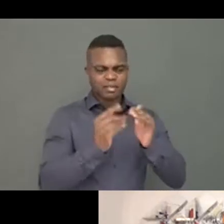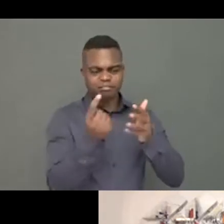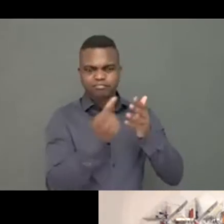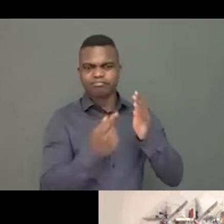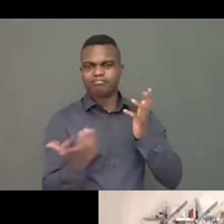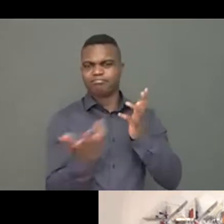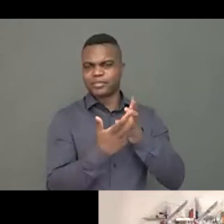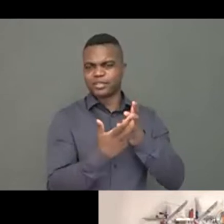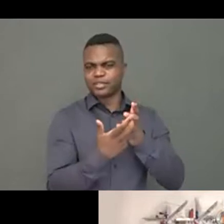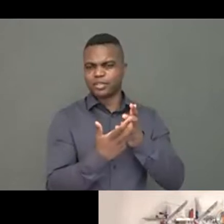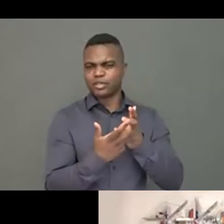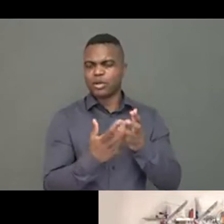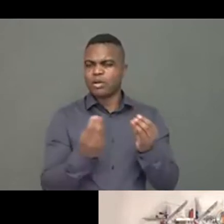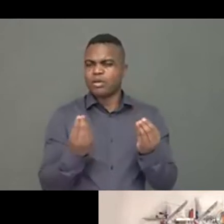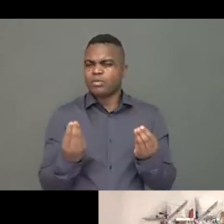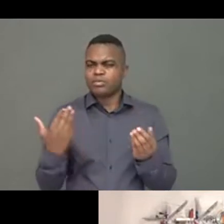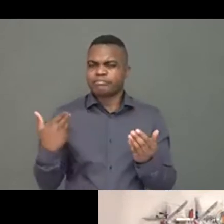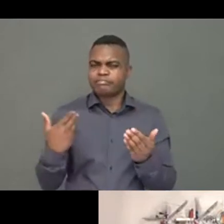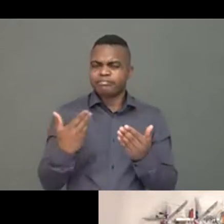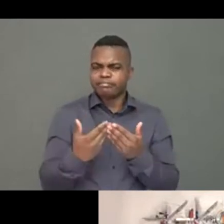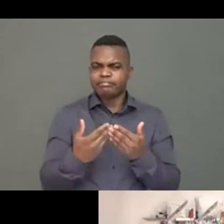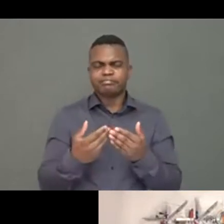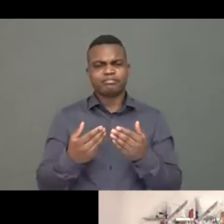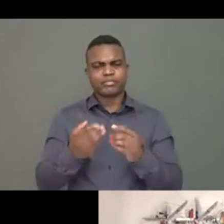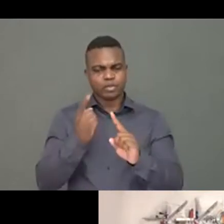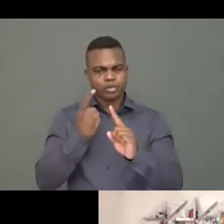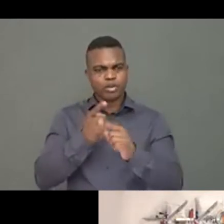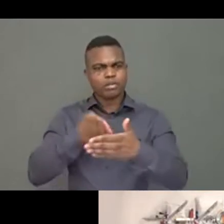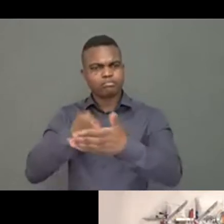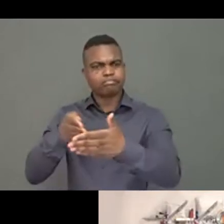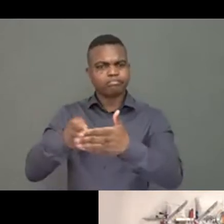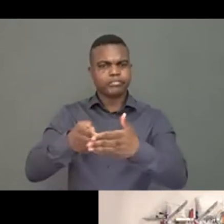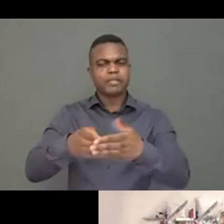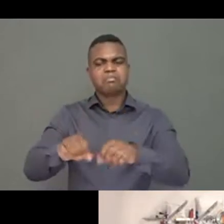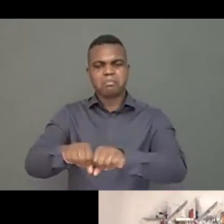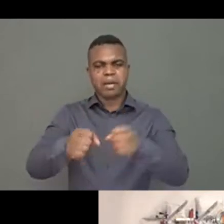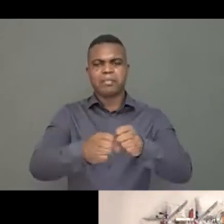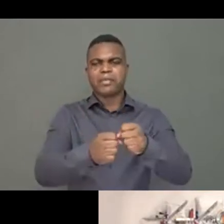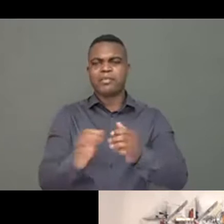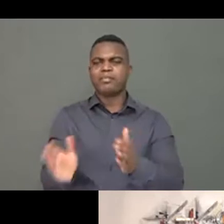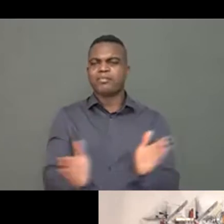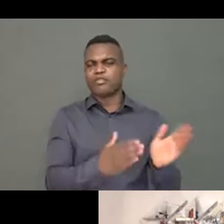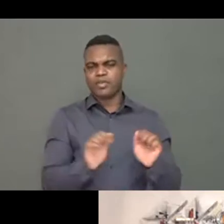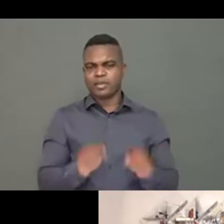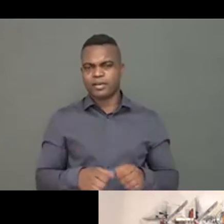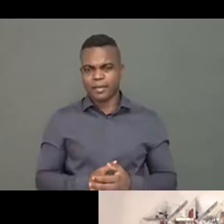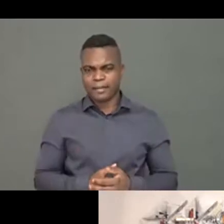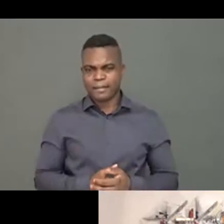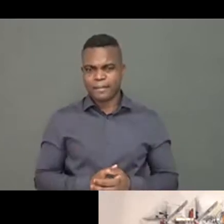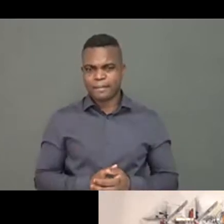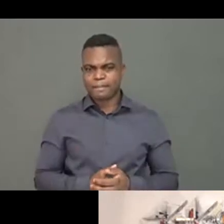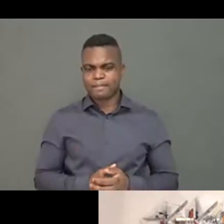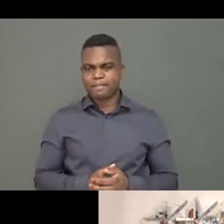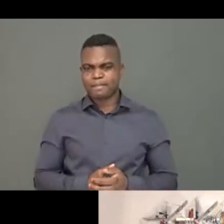that is that the CHS verification allows us to see how verified organizations are doing regarding some key